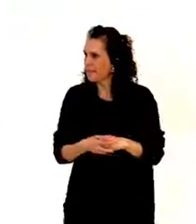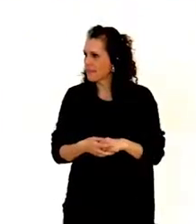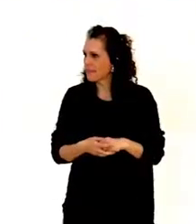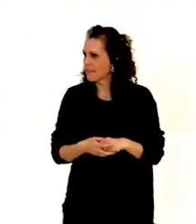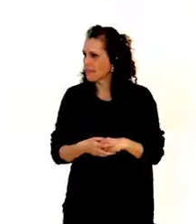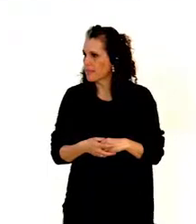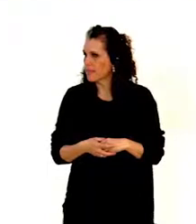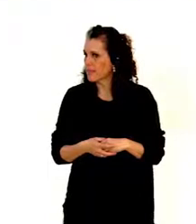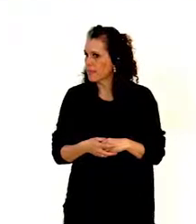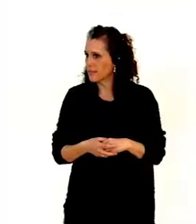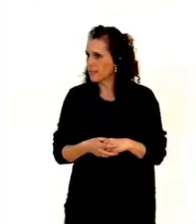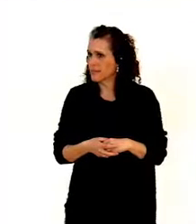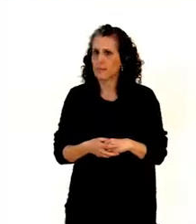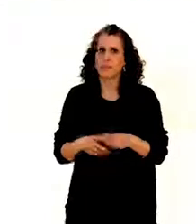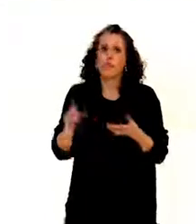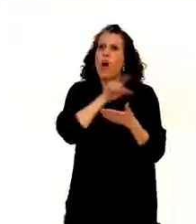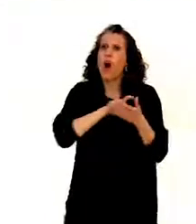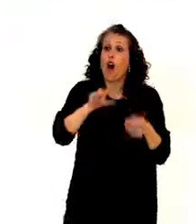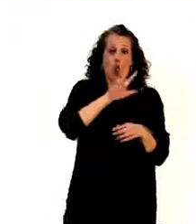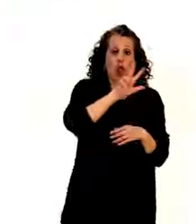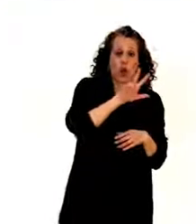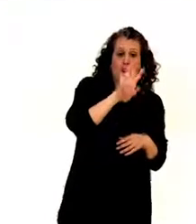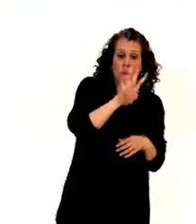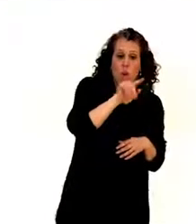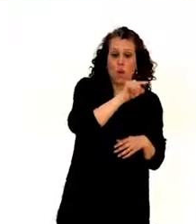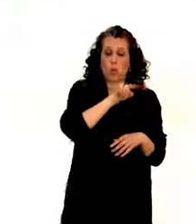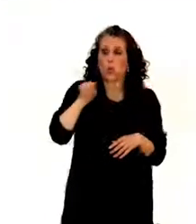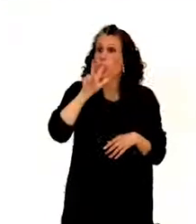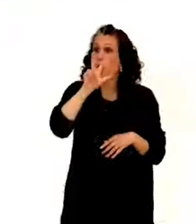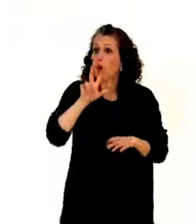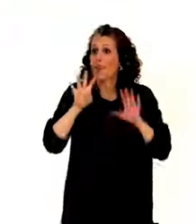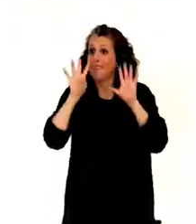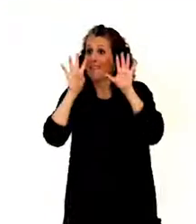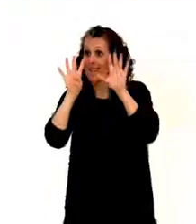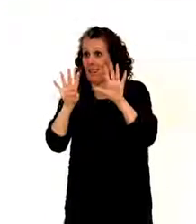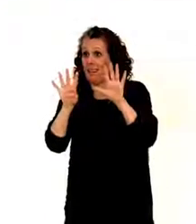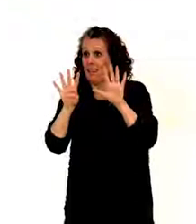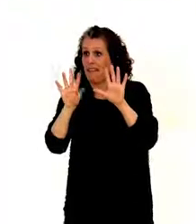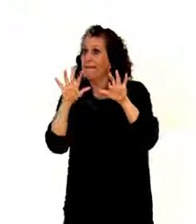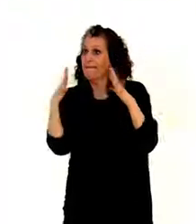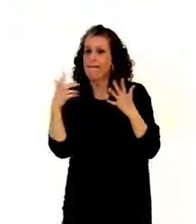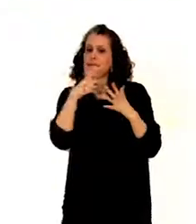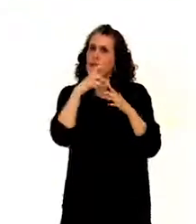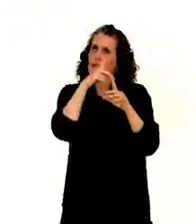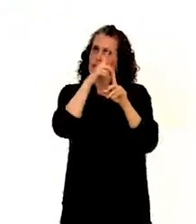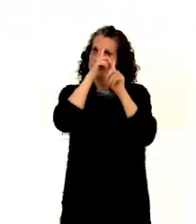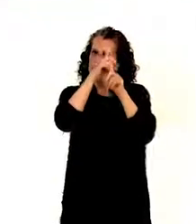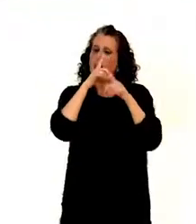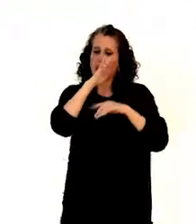And now, articles 34 to 39 are about setting up and functioning of the committee.